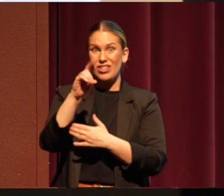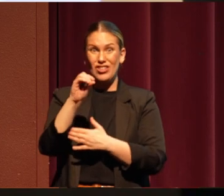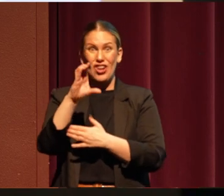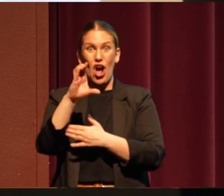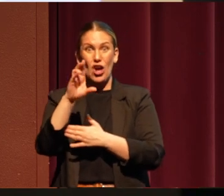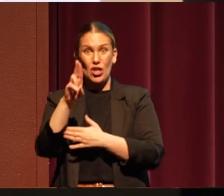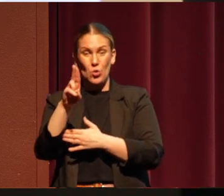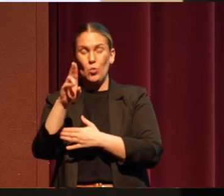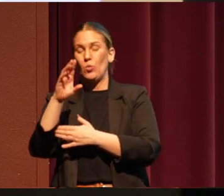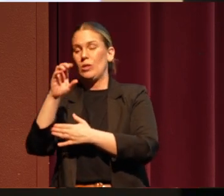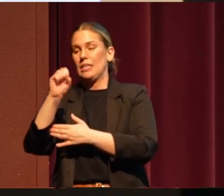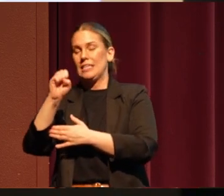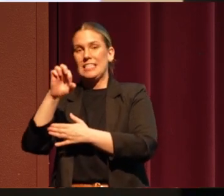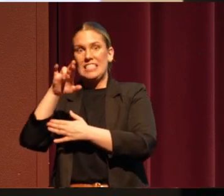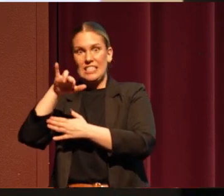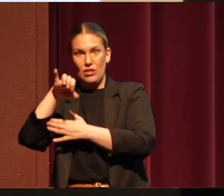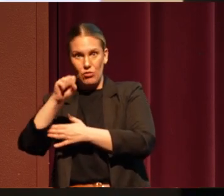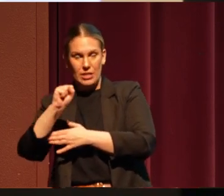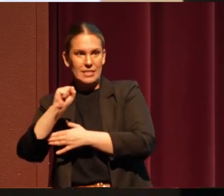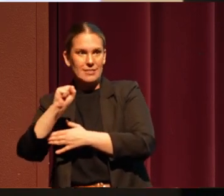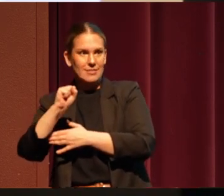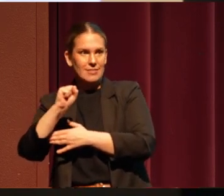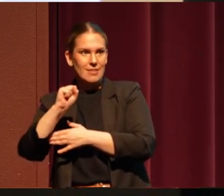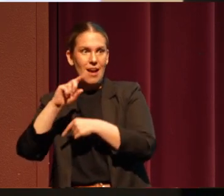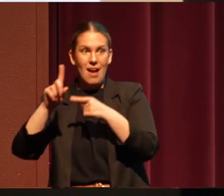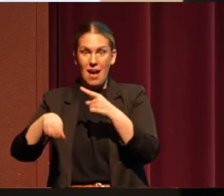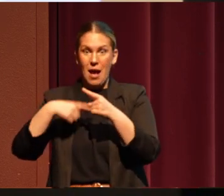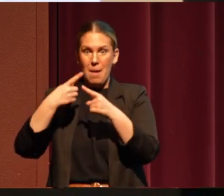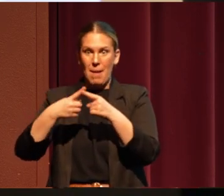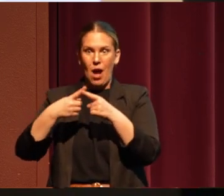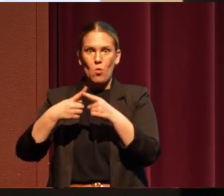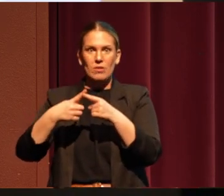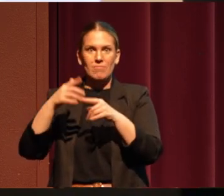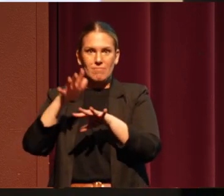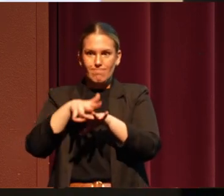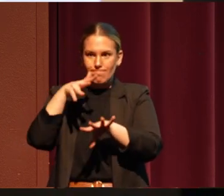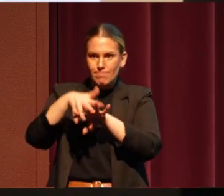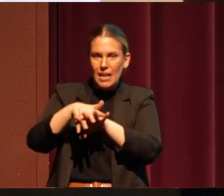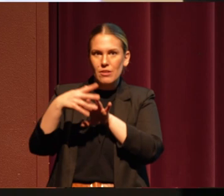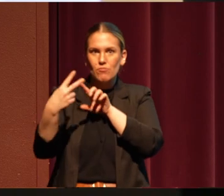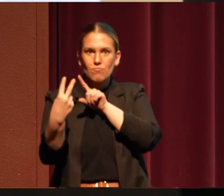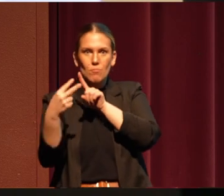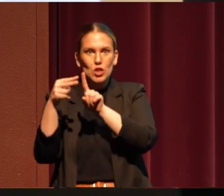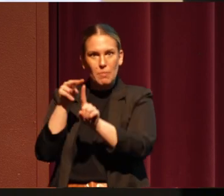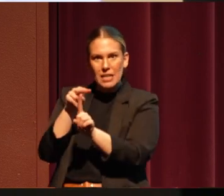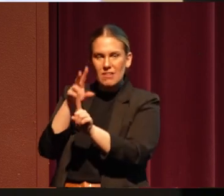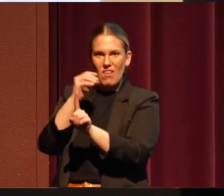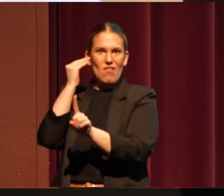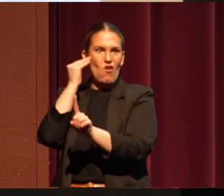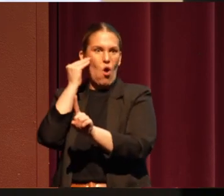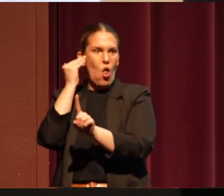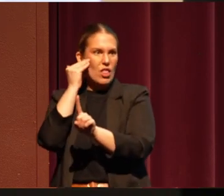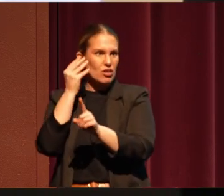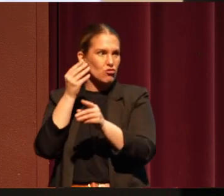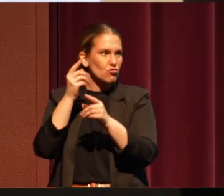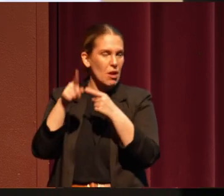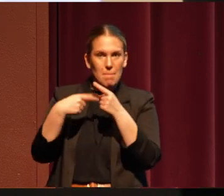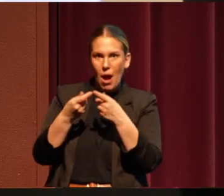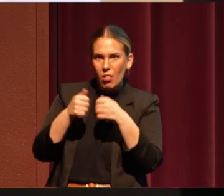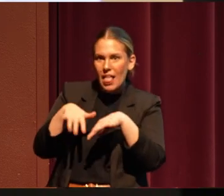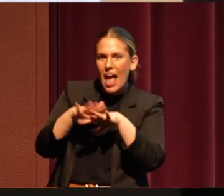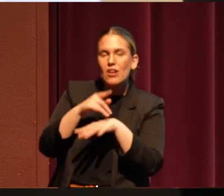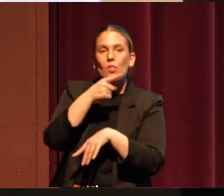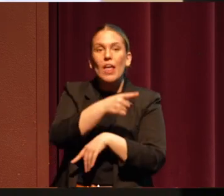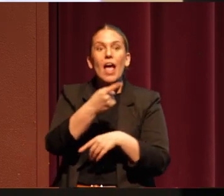traditional ecological knowledge from a Native perspective. They are doing the exact thing that allies do. They are